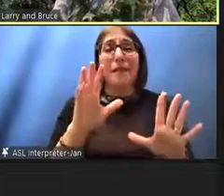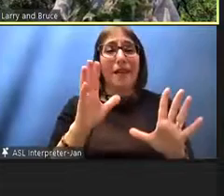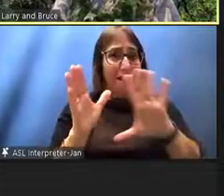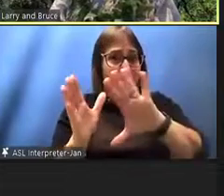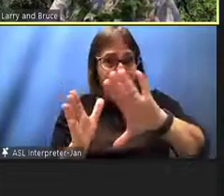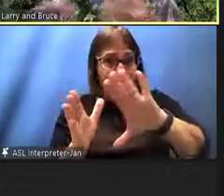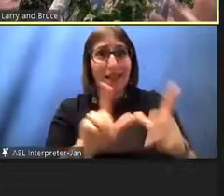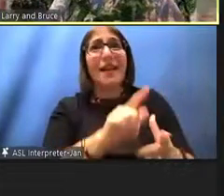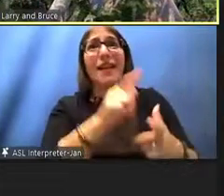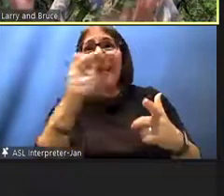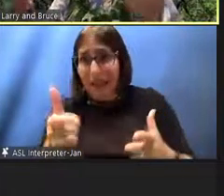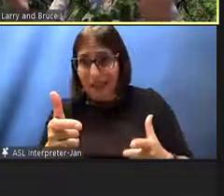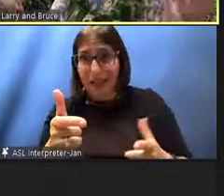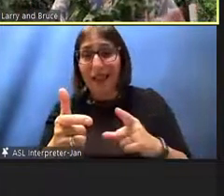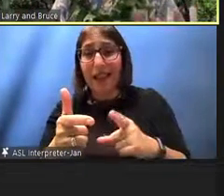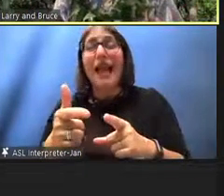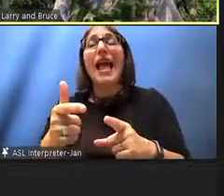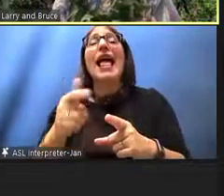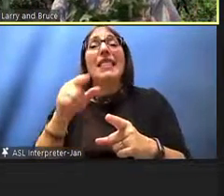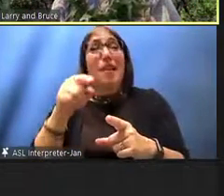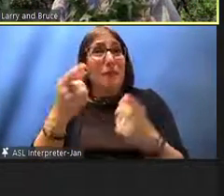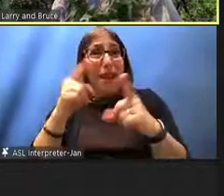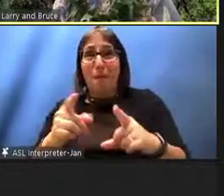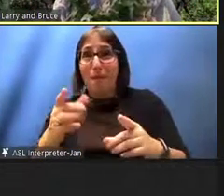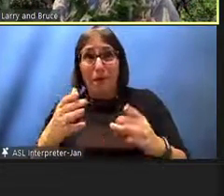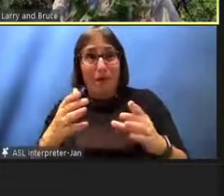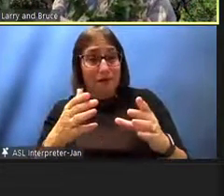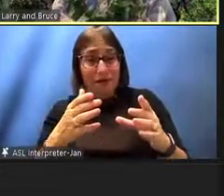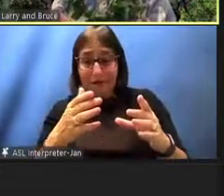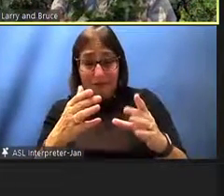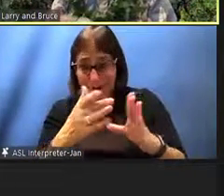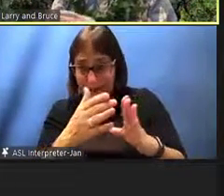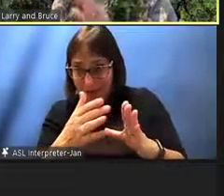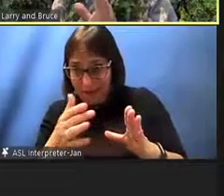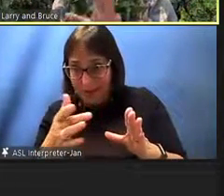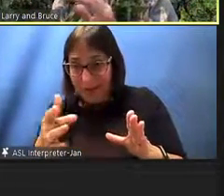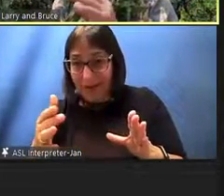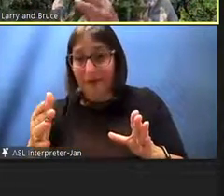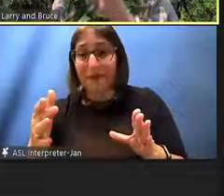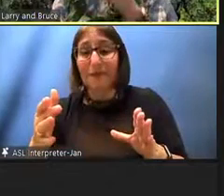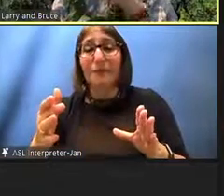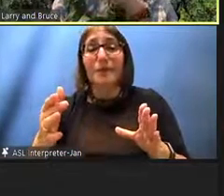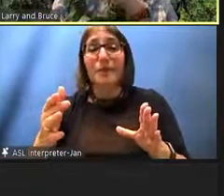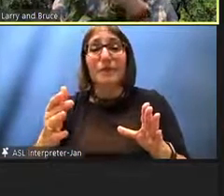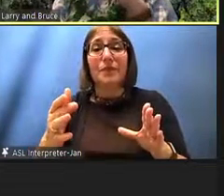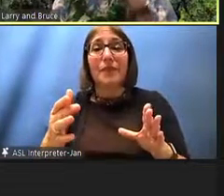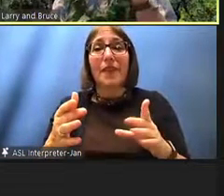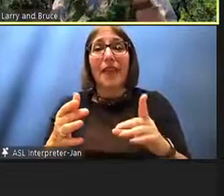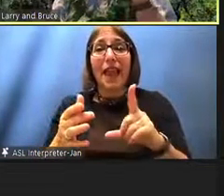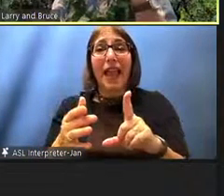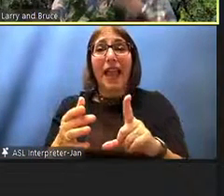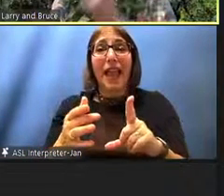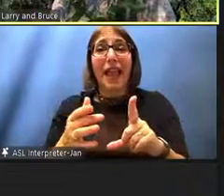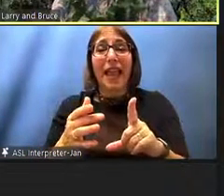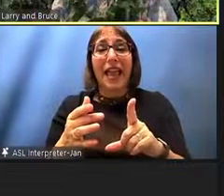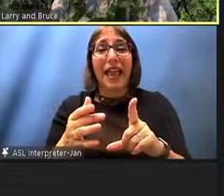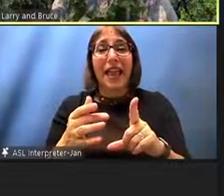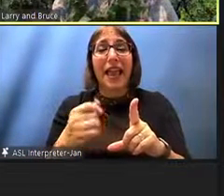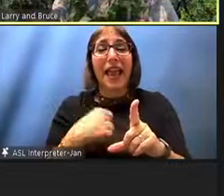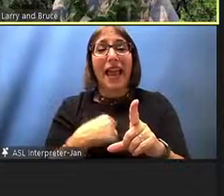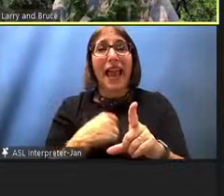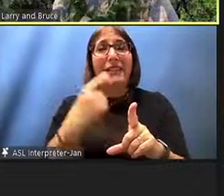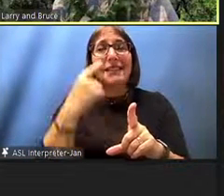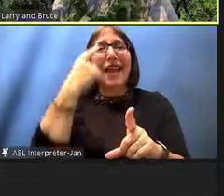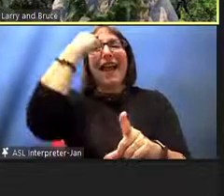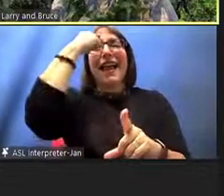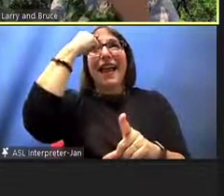dynamics social dynamics uh may i may i and some things be popping into my